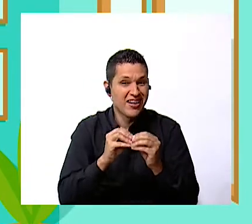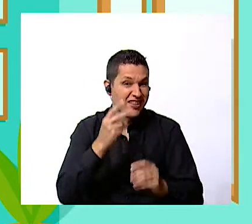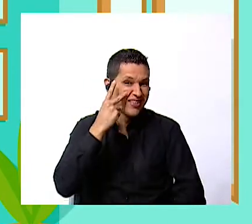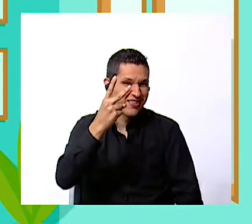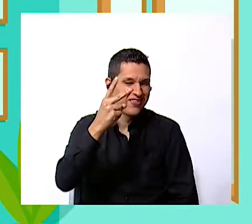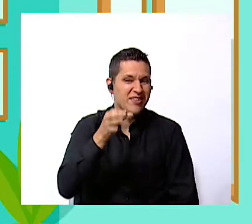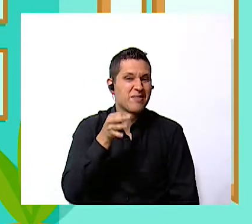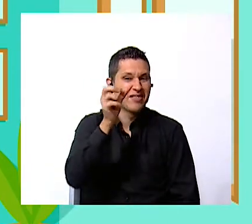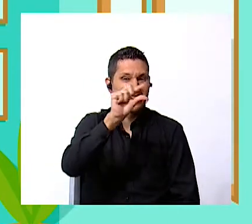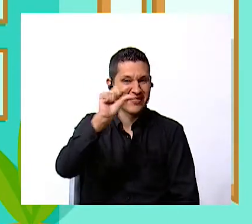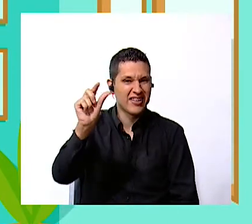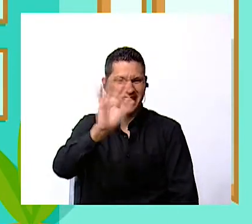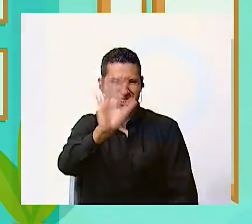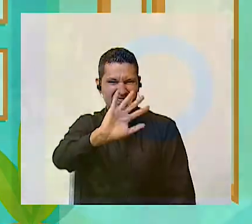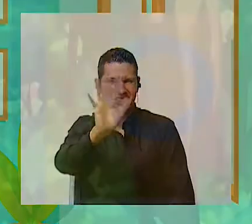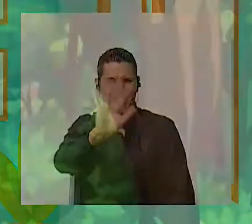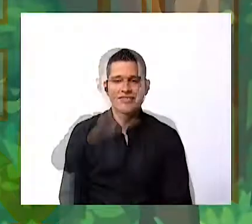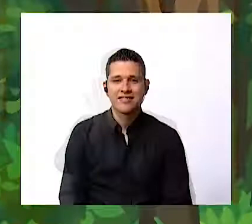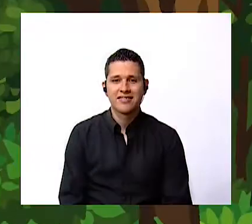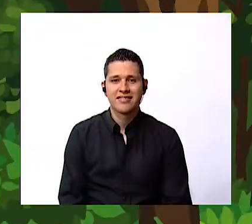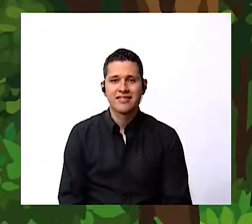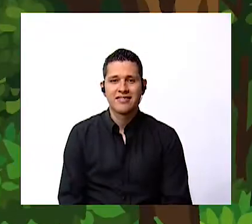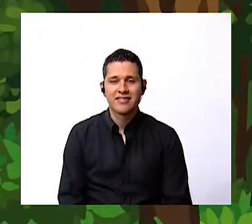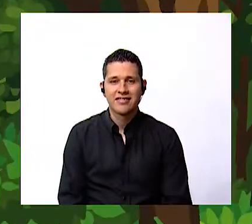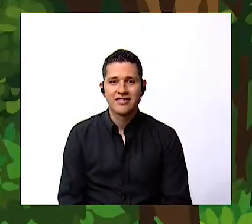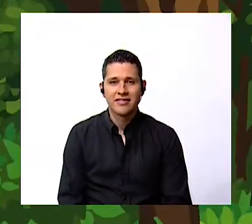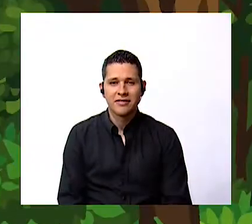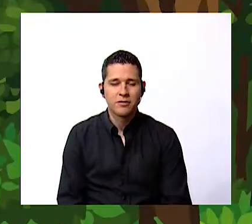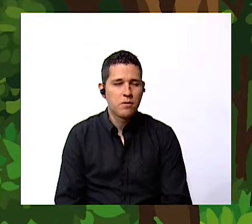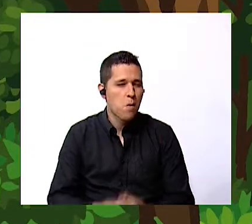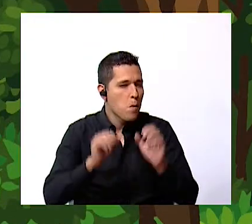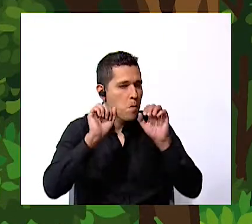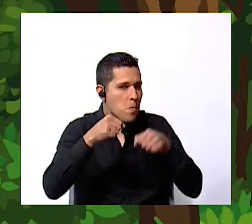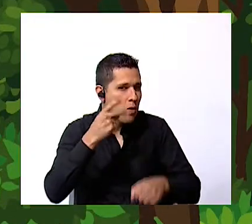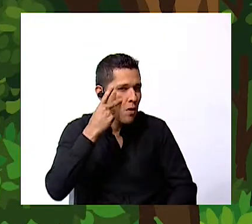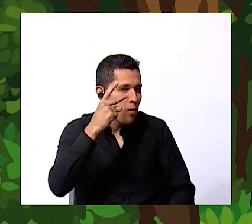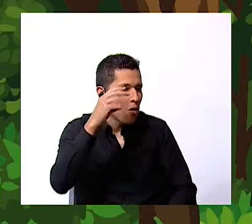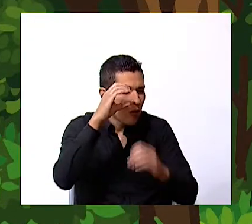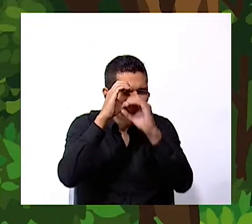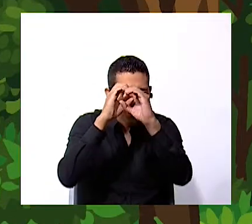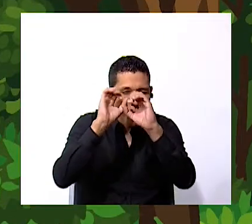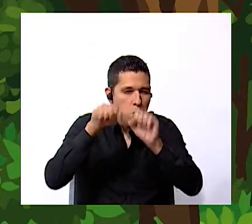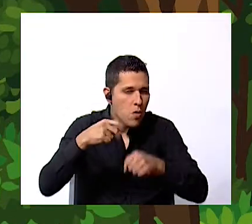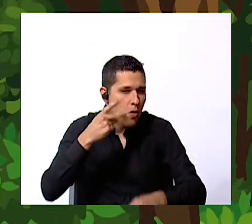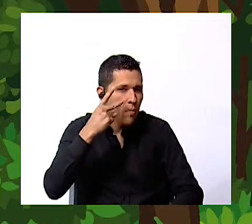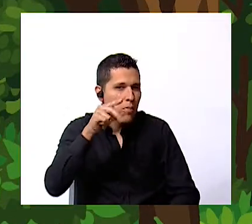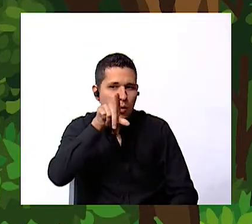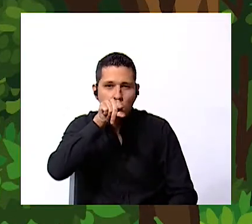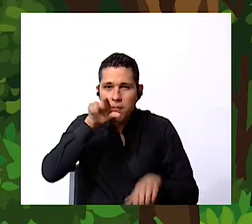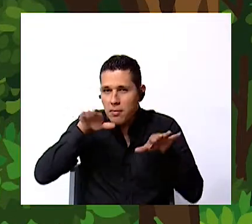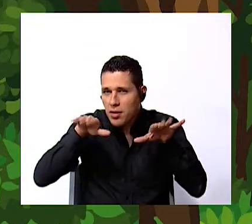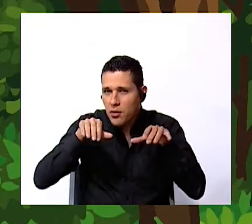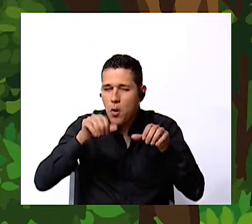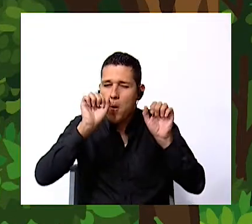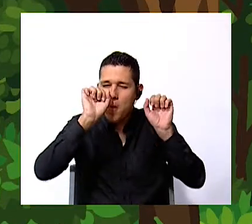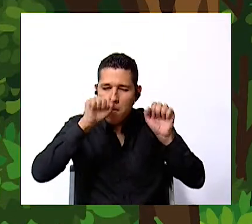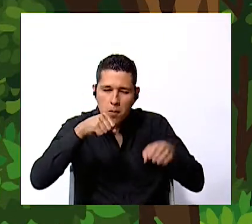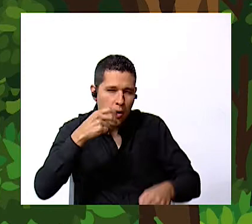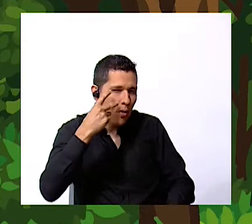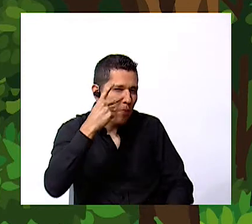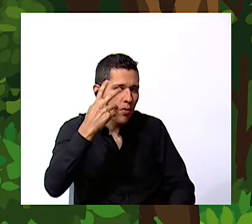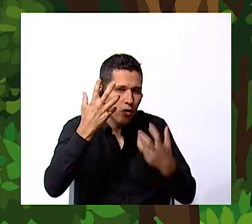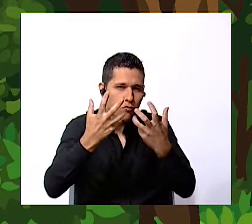bye I can't see a bird I can't see a